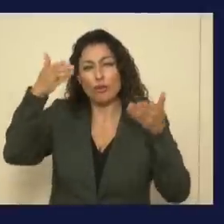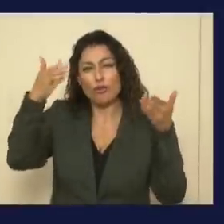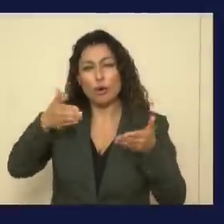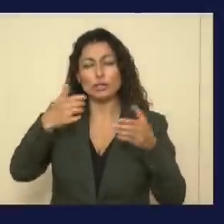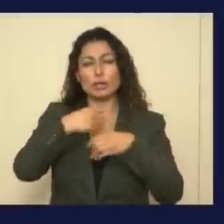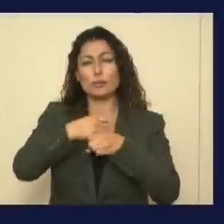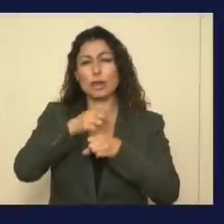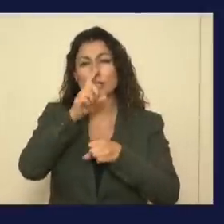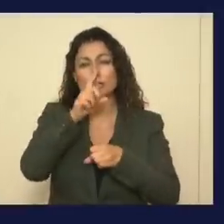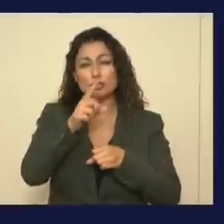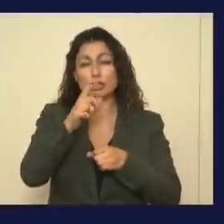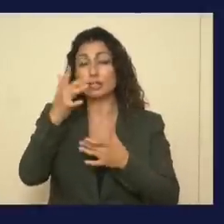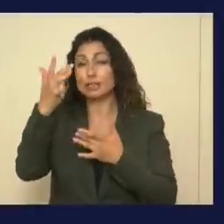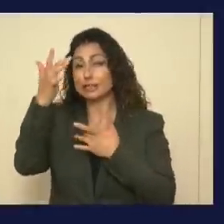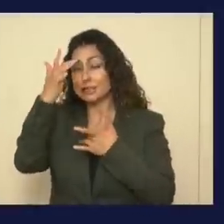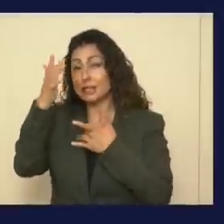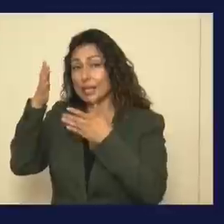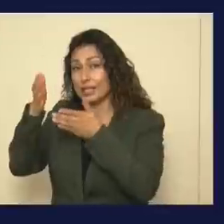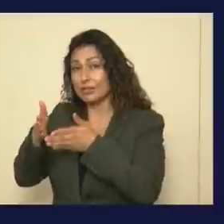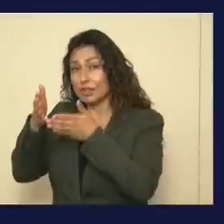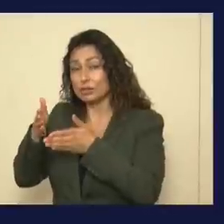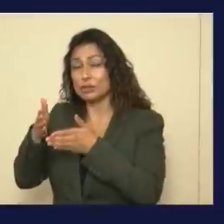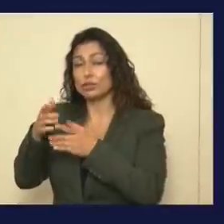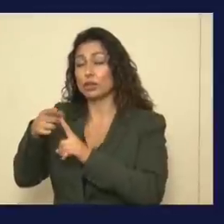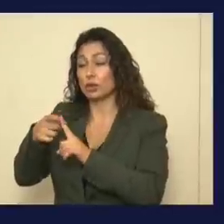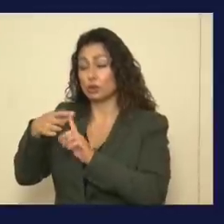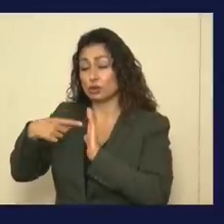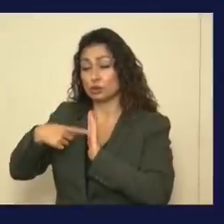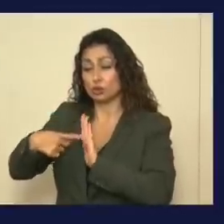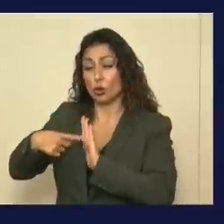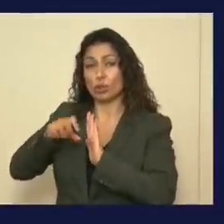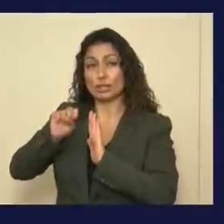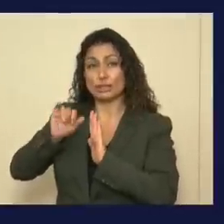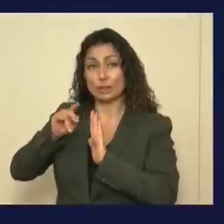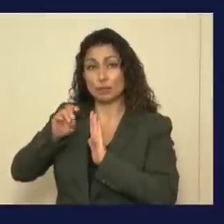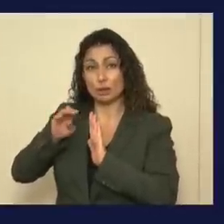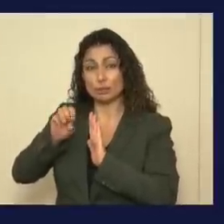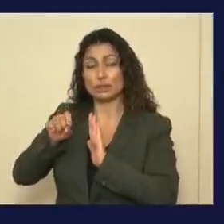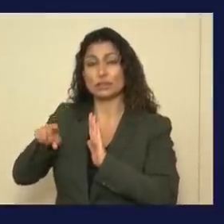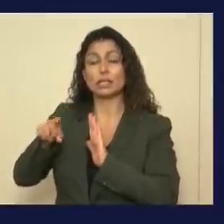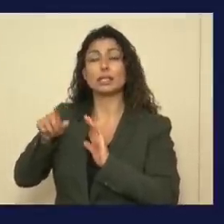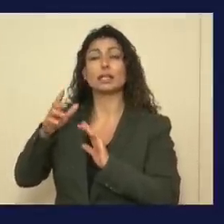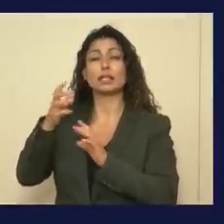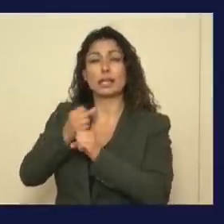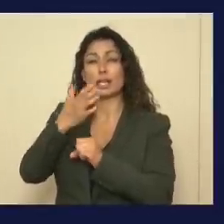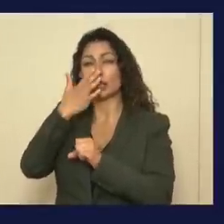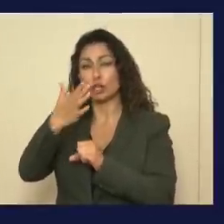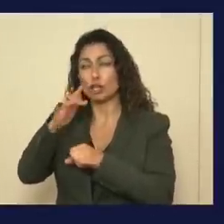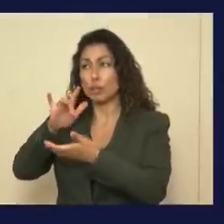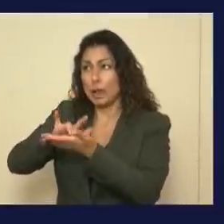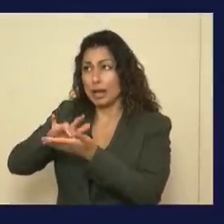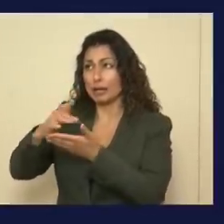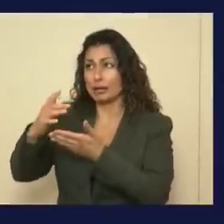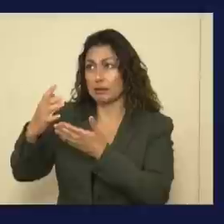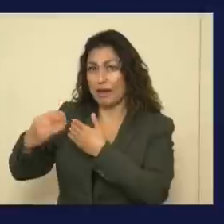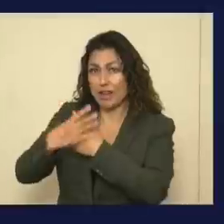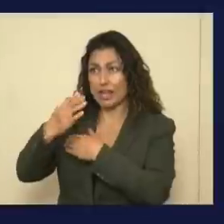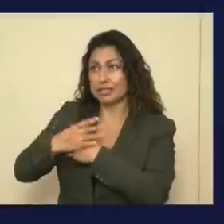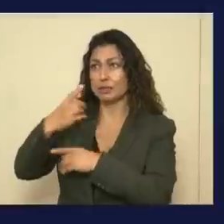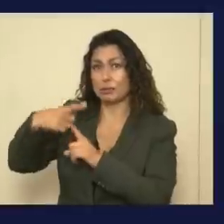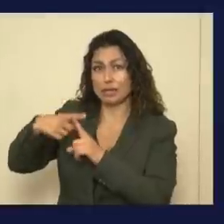sure that sick individuals who are symptomatic absolutely are both getting good medical advice and getting tests so we know